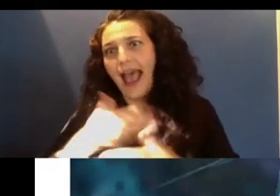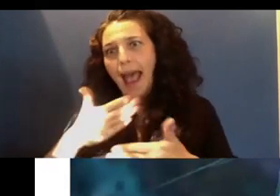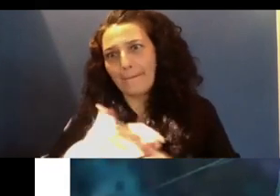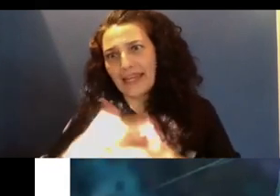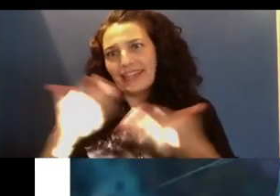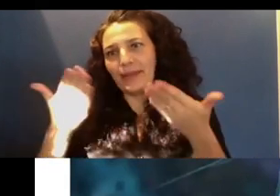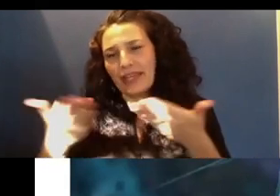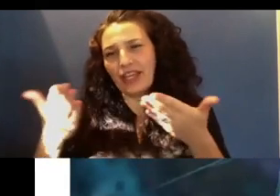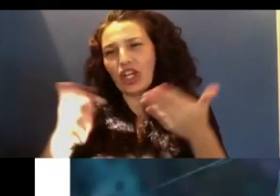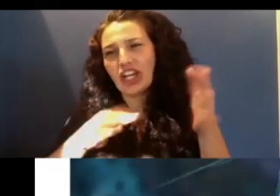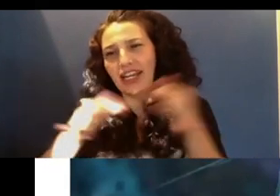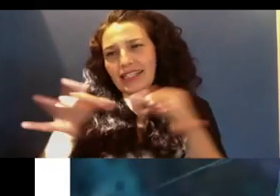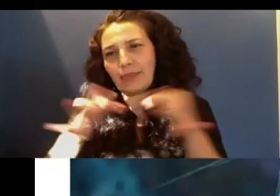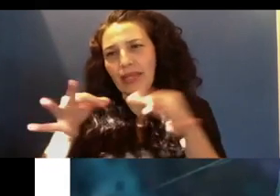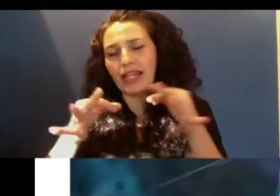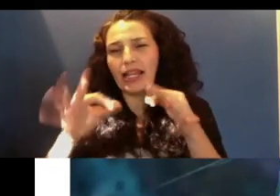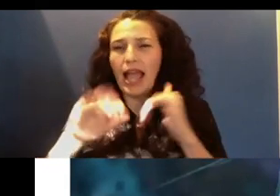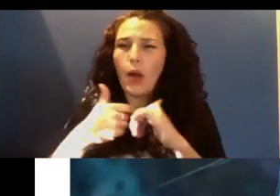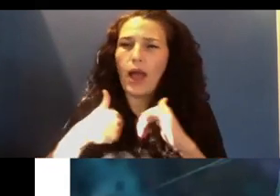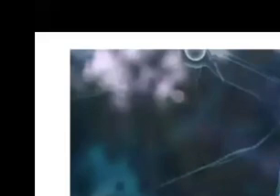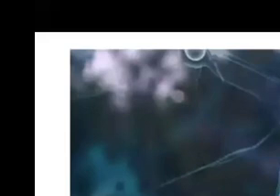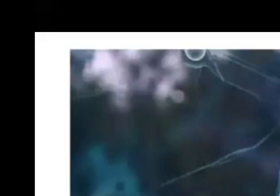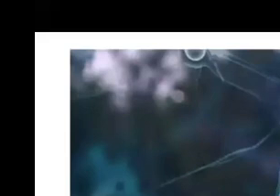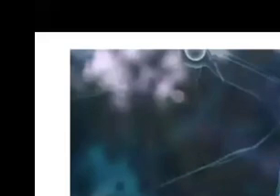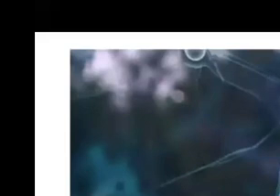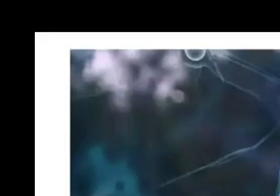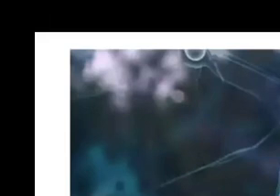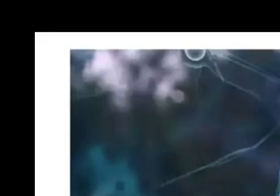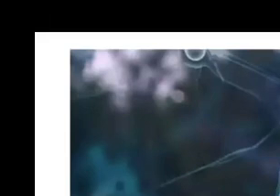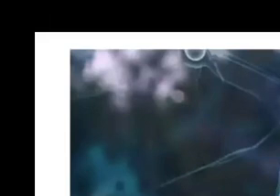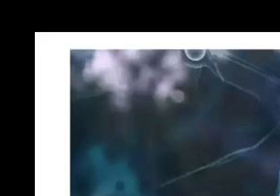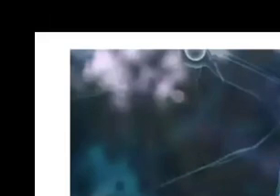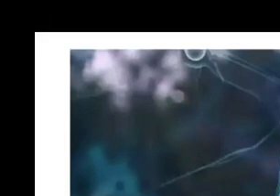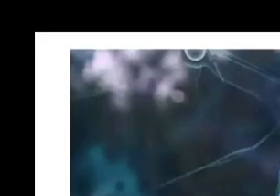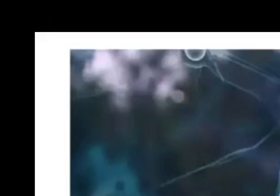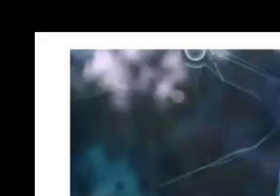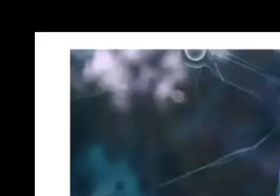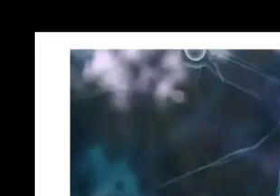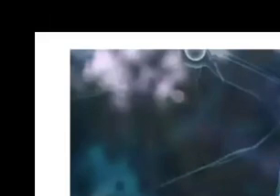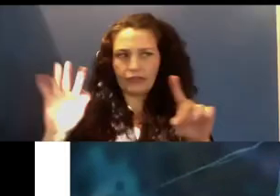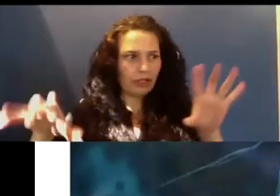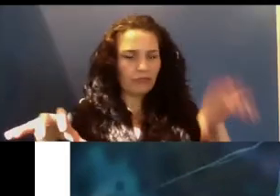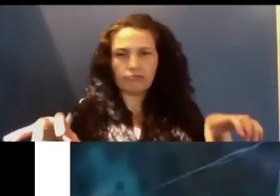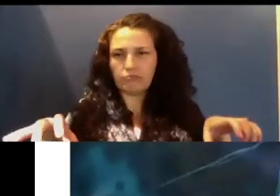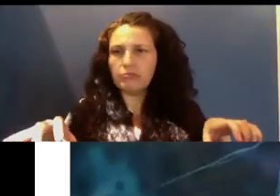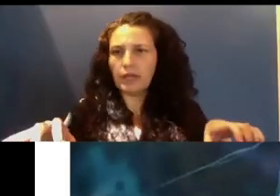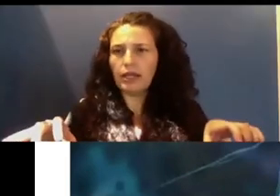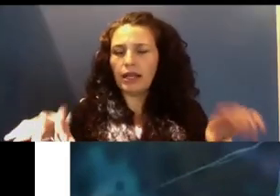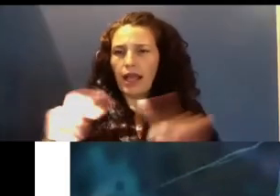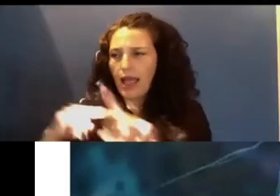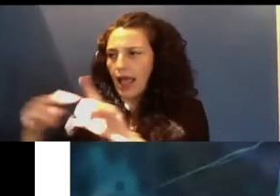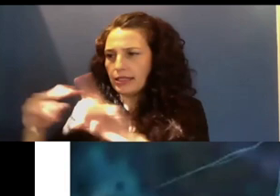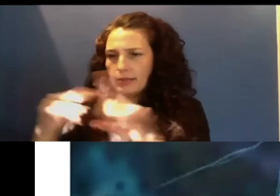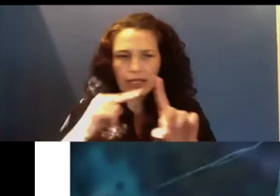kind of explaining how I was able to align what I thought were two completely different disparate aspects of my